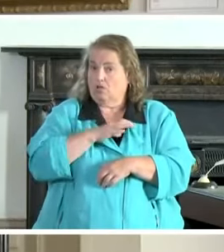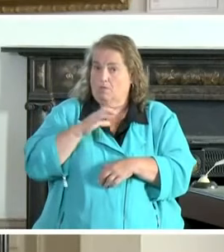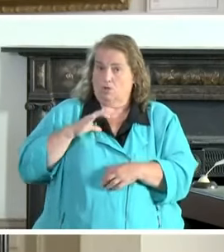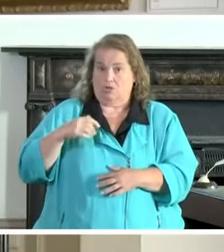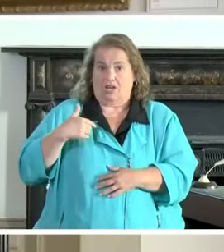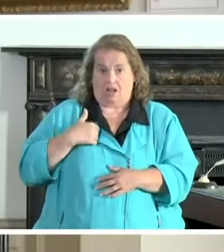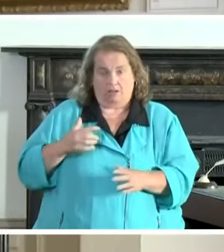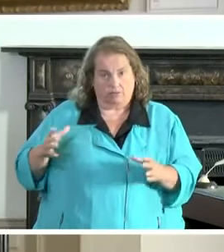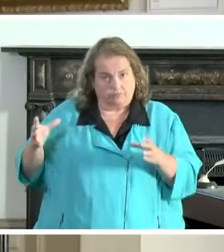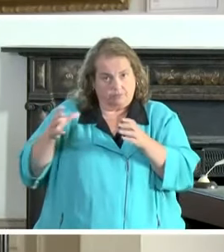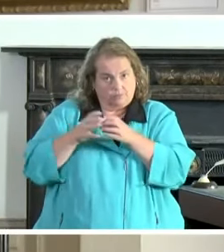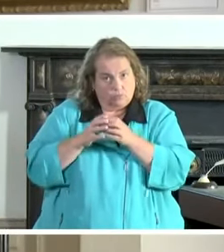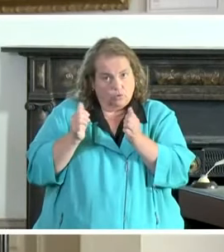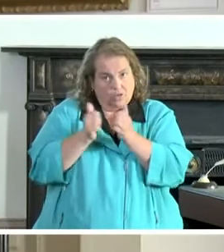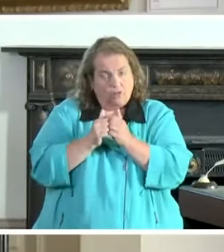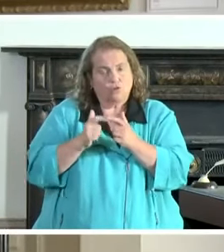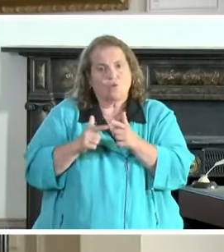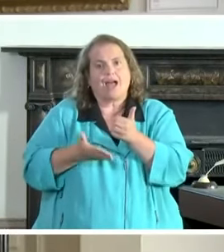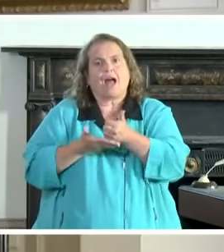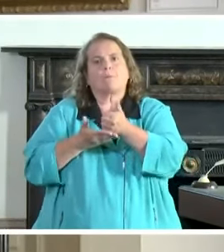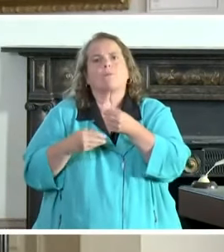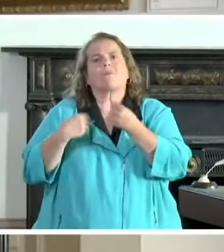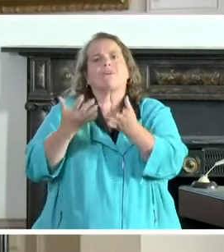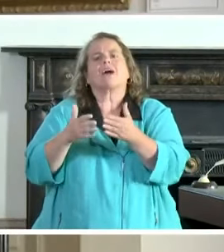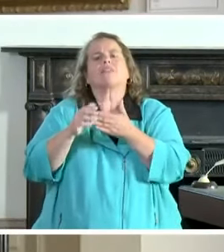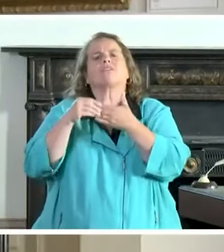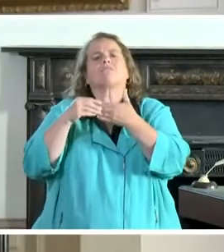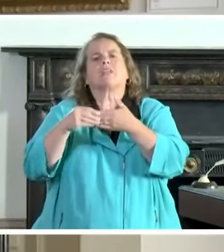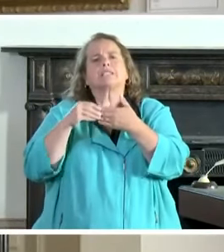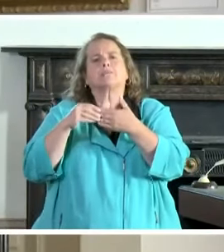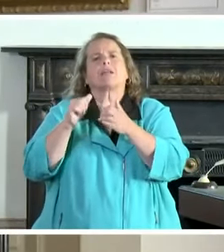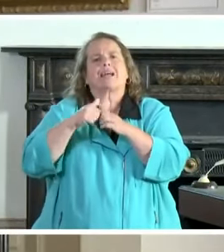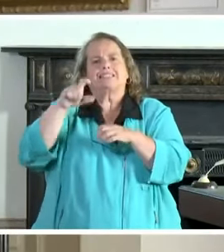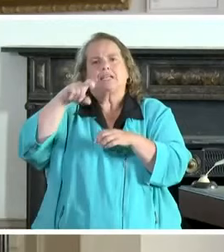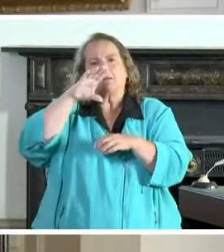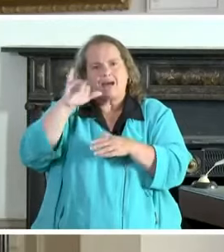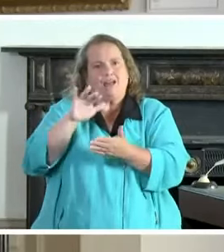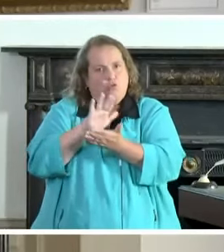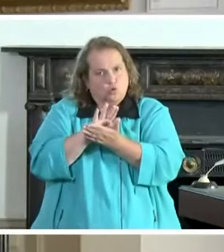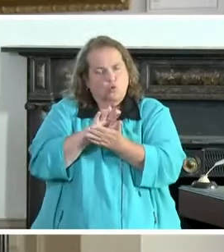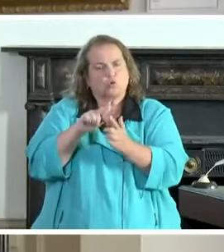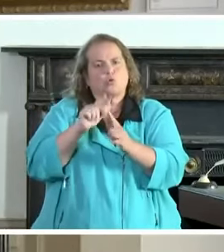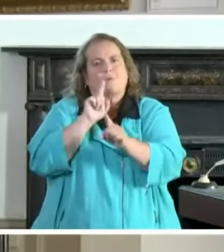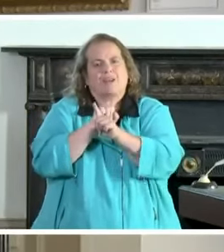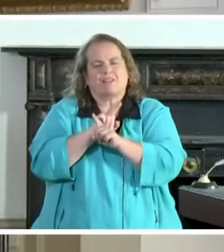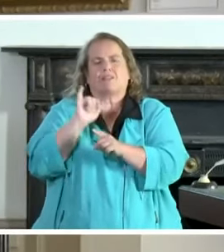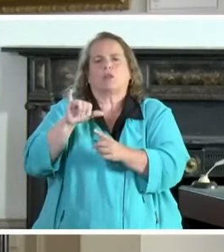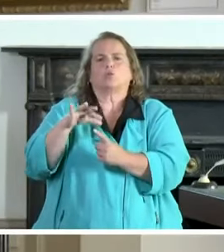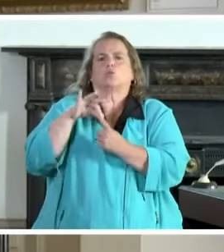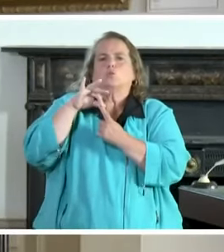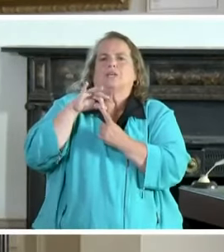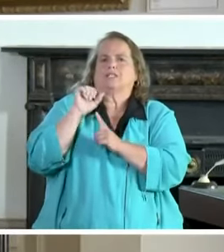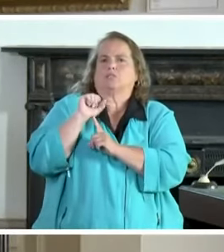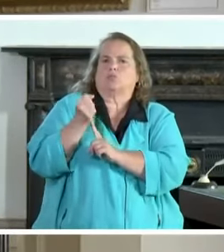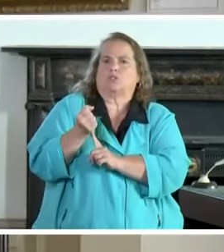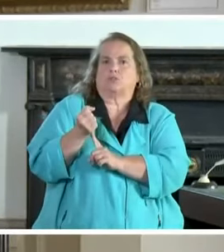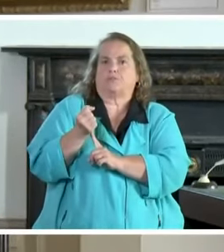have come together to help provide the flexibility that is needed by schools to meet these unique circumstances.